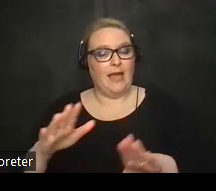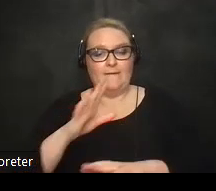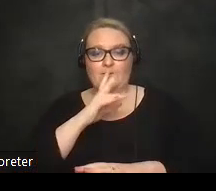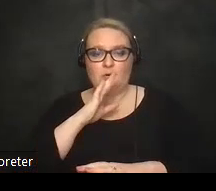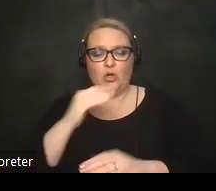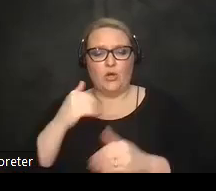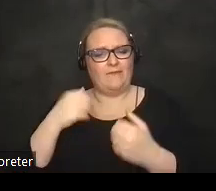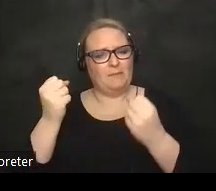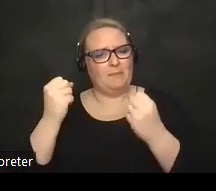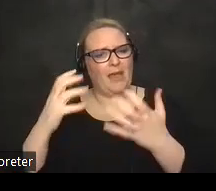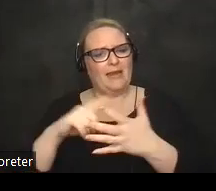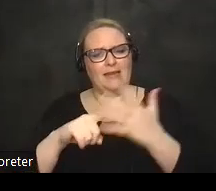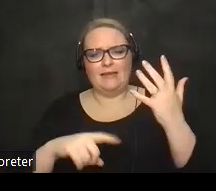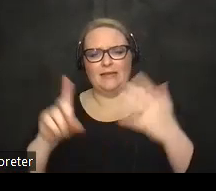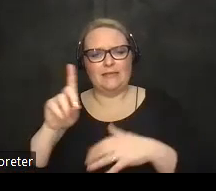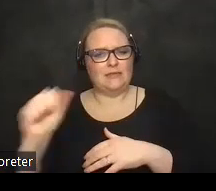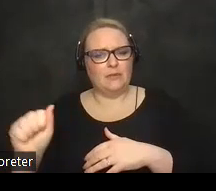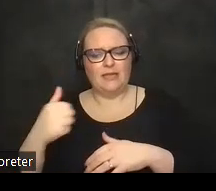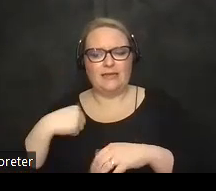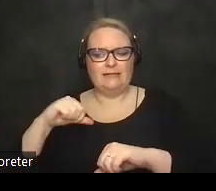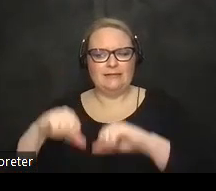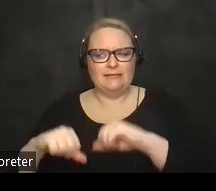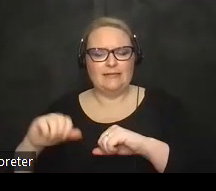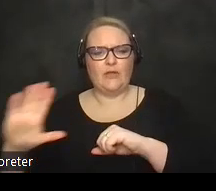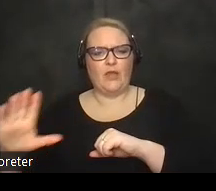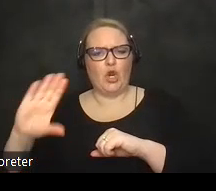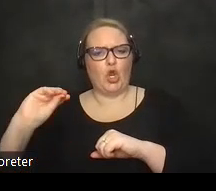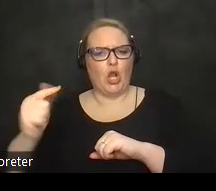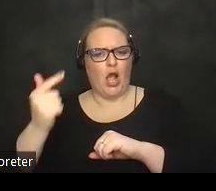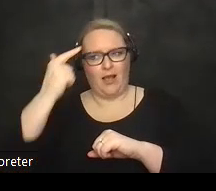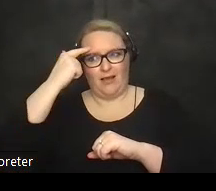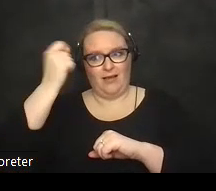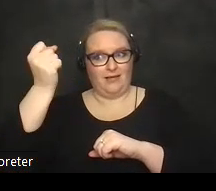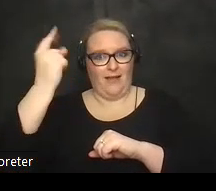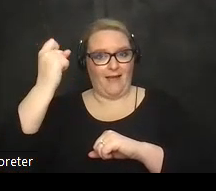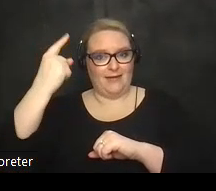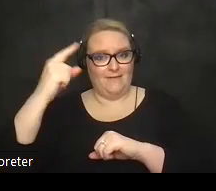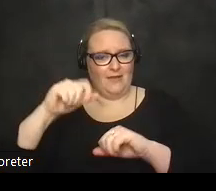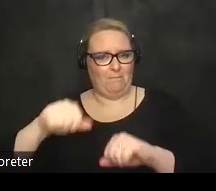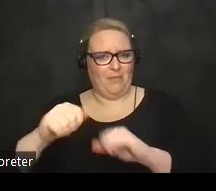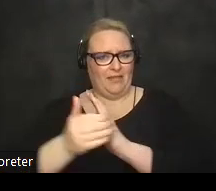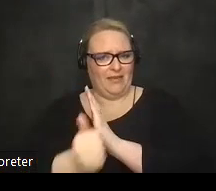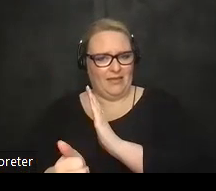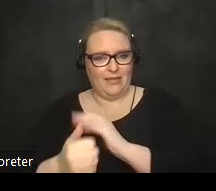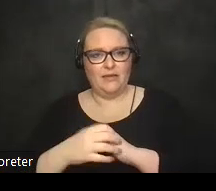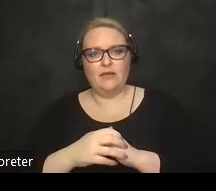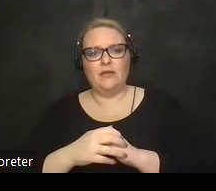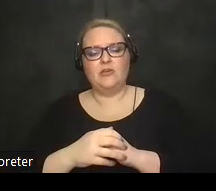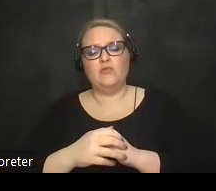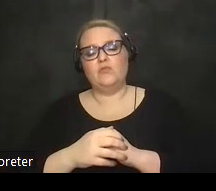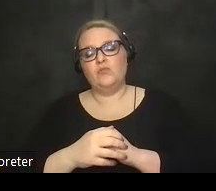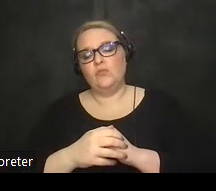uh you're unsure what their cognitive abilities are and it's it's really